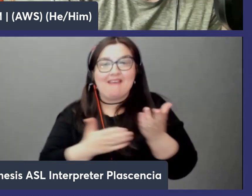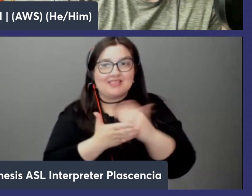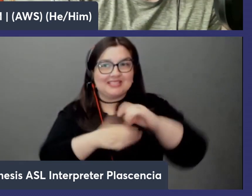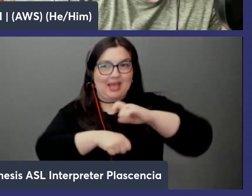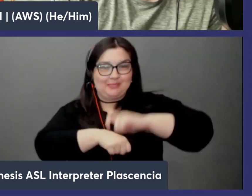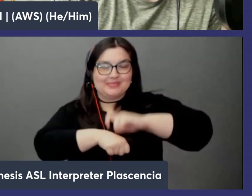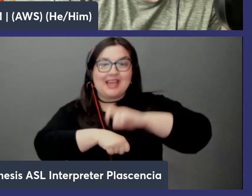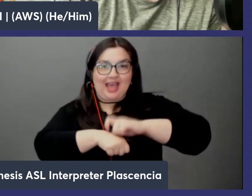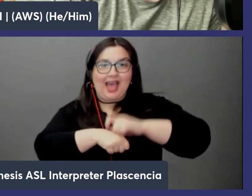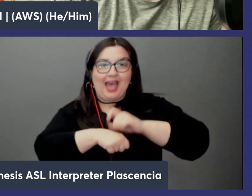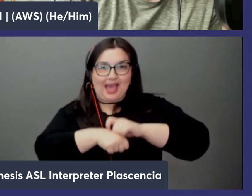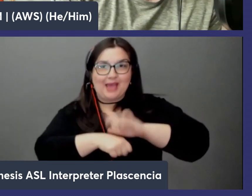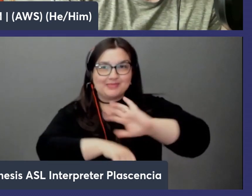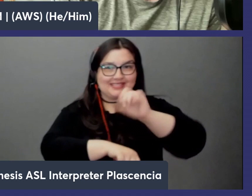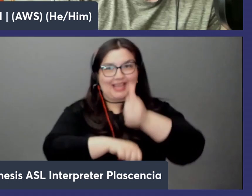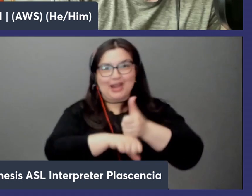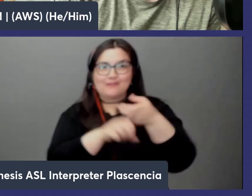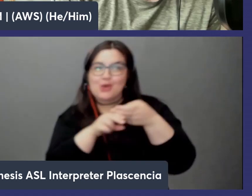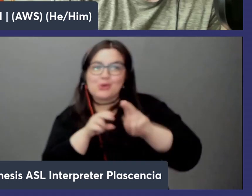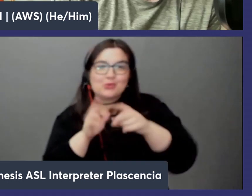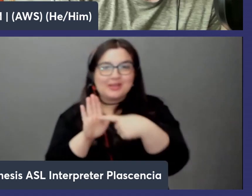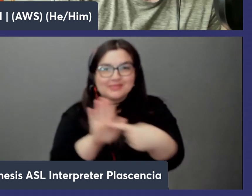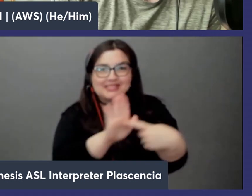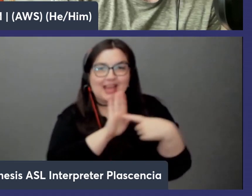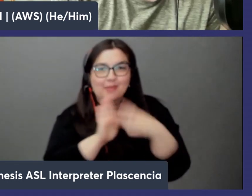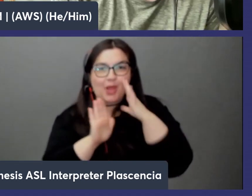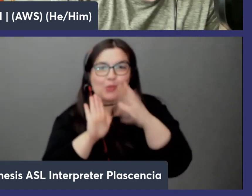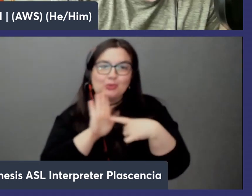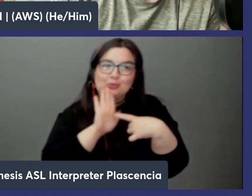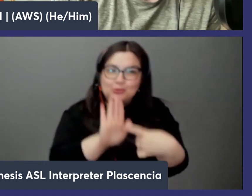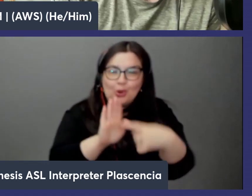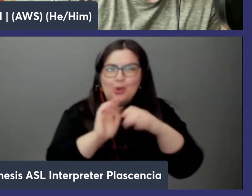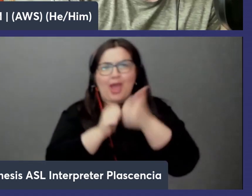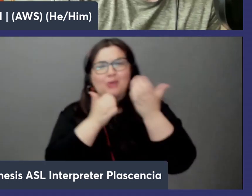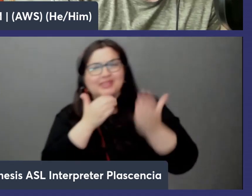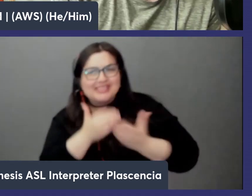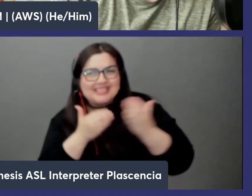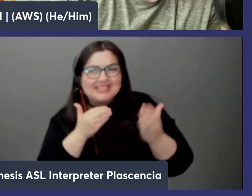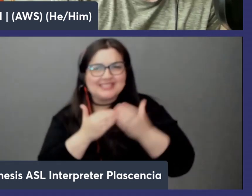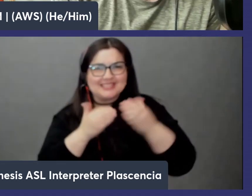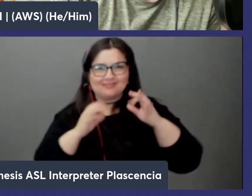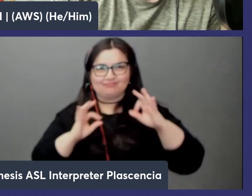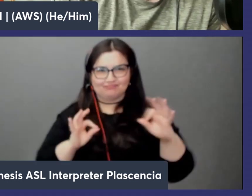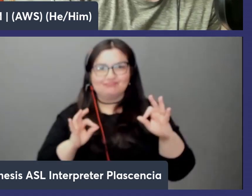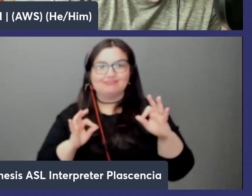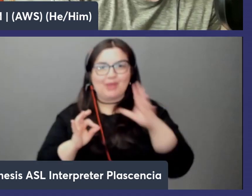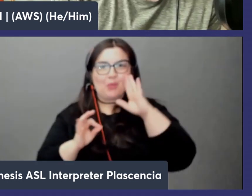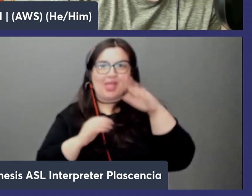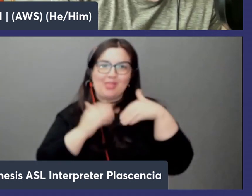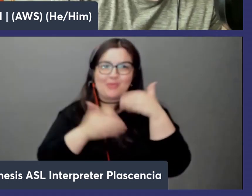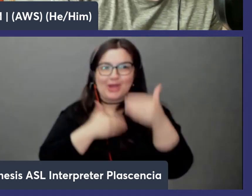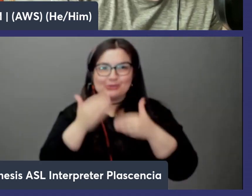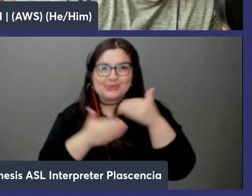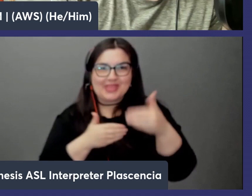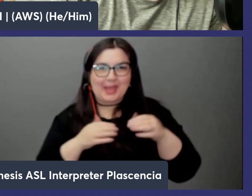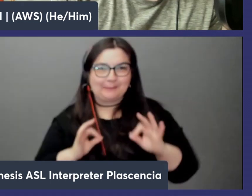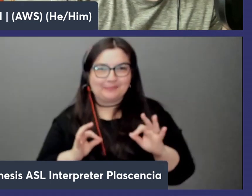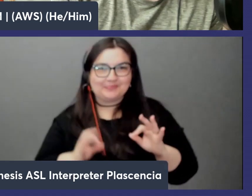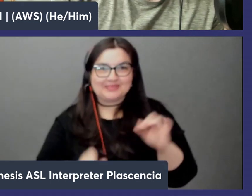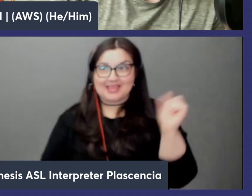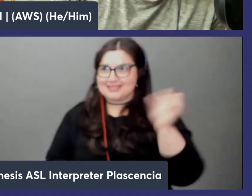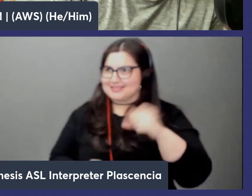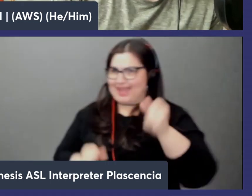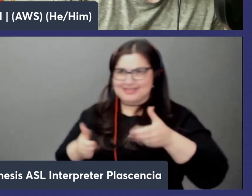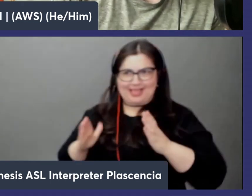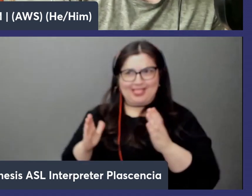a quick demo i'm going to show exactly how that works how straightforward and easy it is and yeah we can walk walk through that yeah let's do